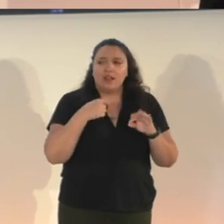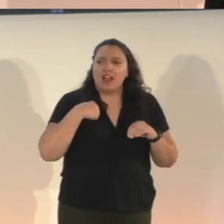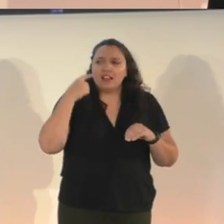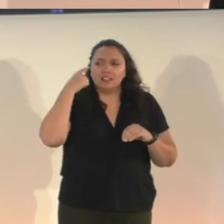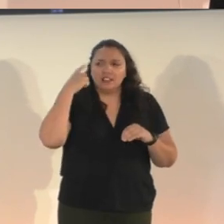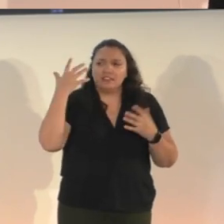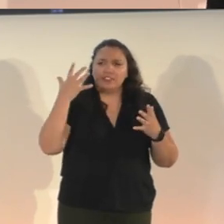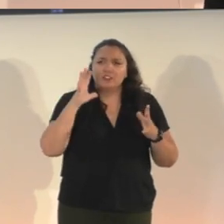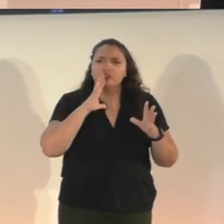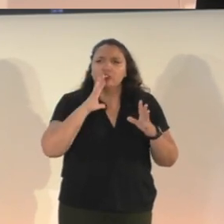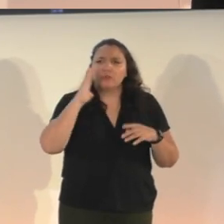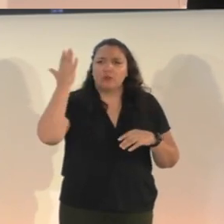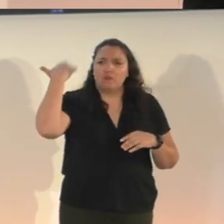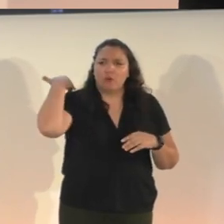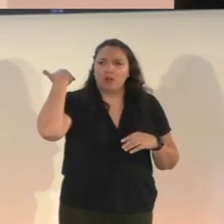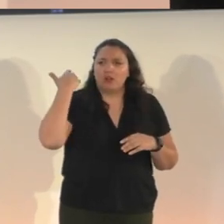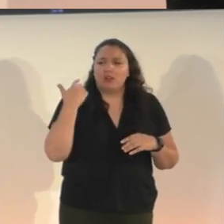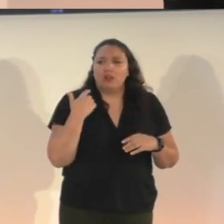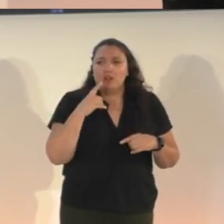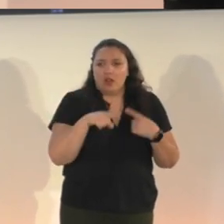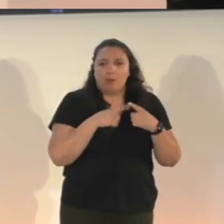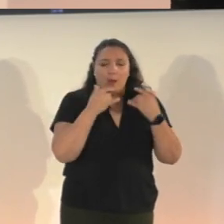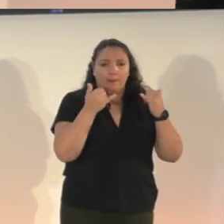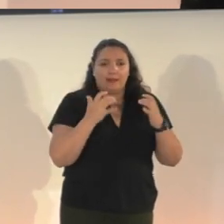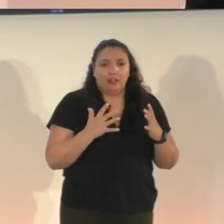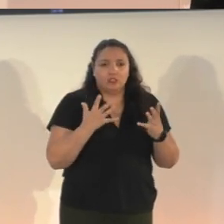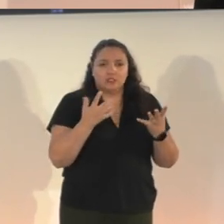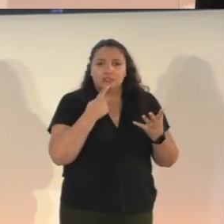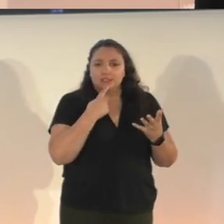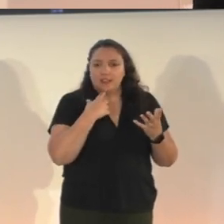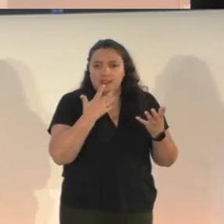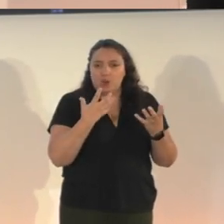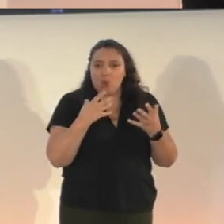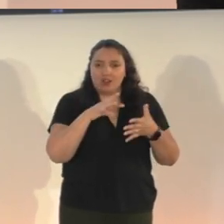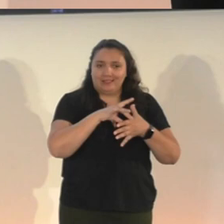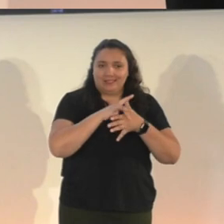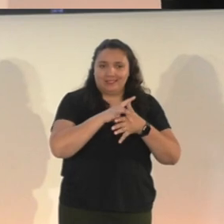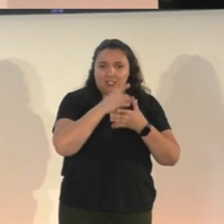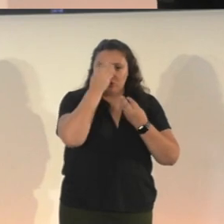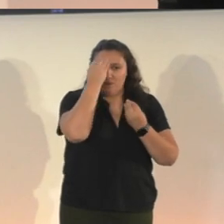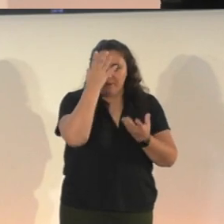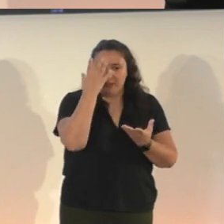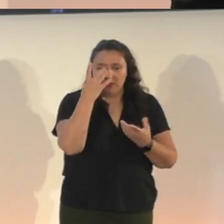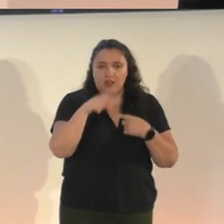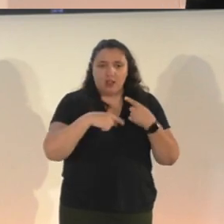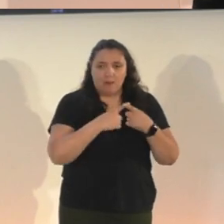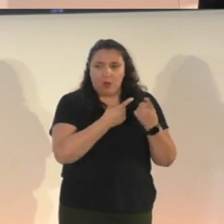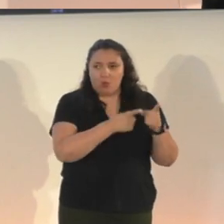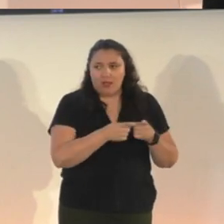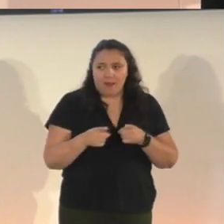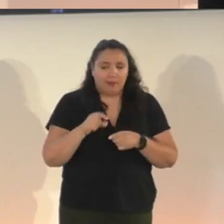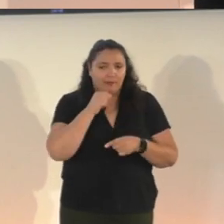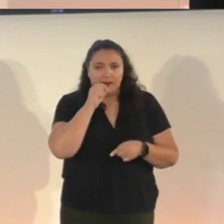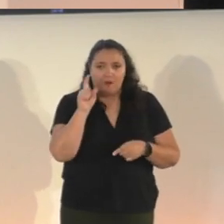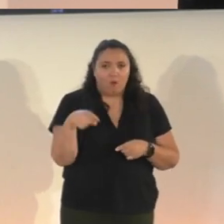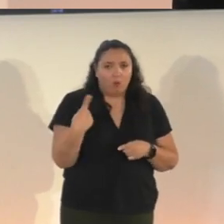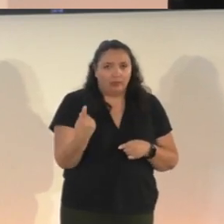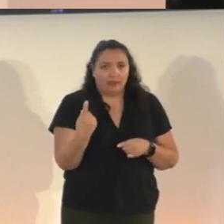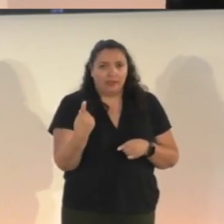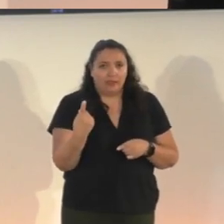a talk earlier today about how players wanted contextual information about what was happening and not just